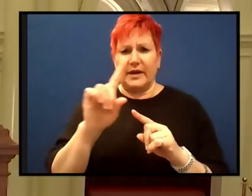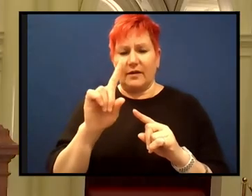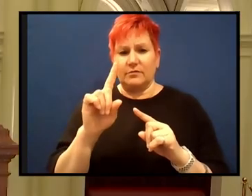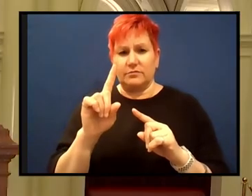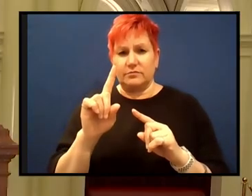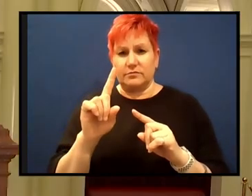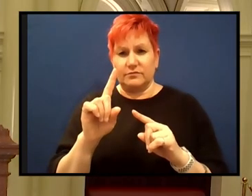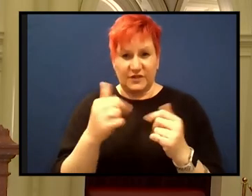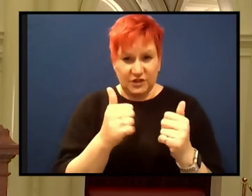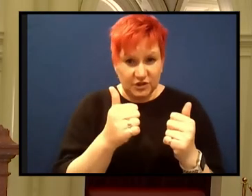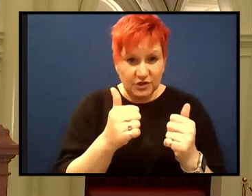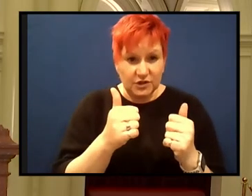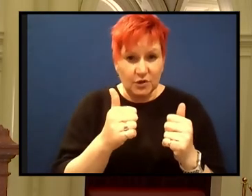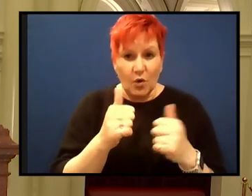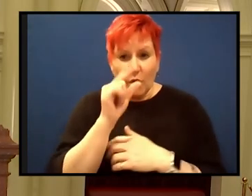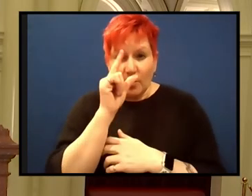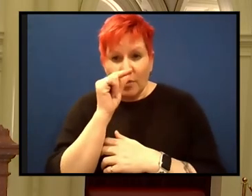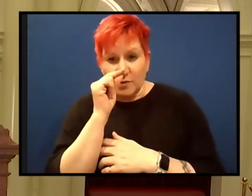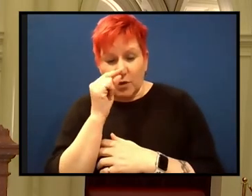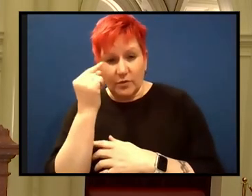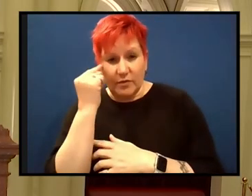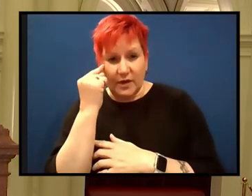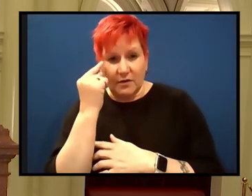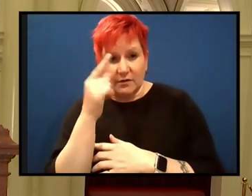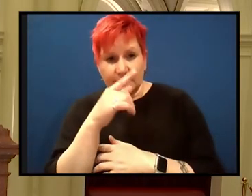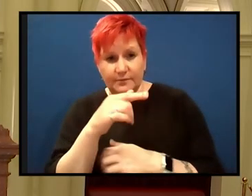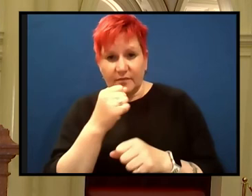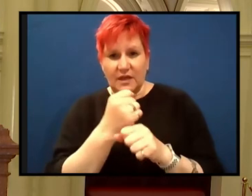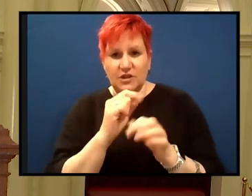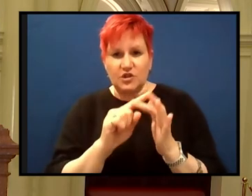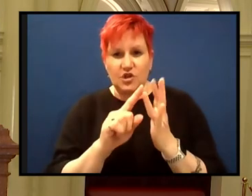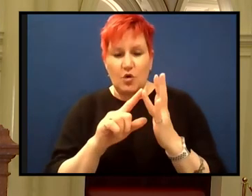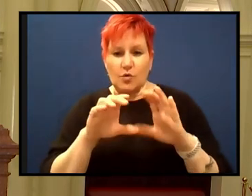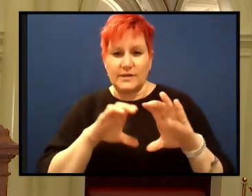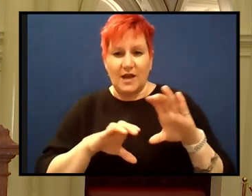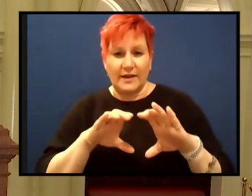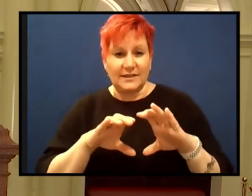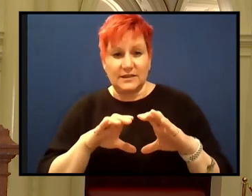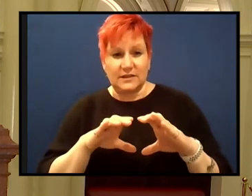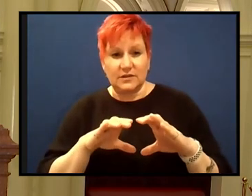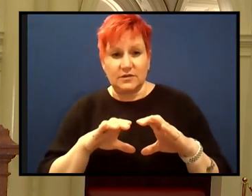Just a quick, quick answer from everyone. Is that in geosciences or geology? Well, in geosciences, yeah. Hmm.